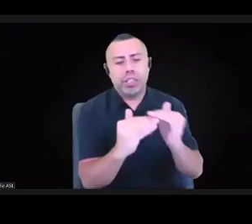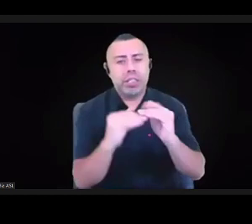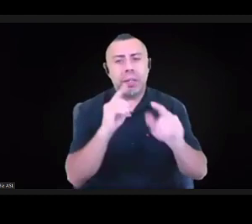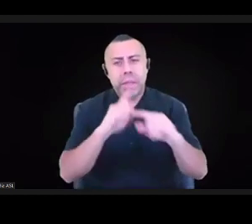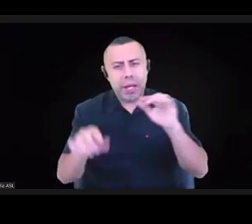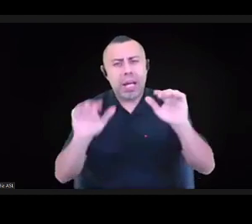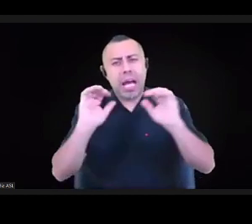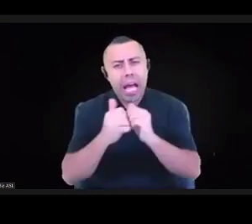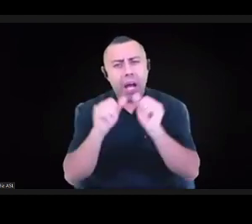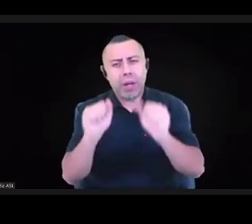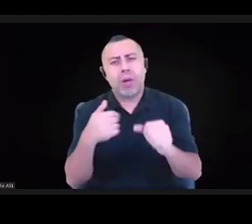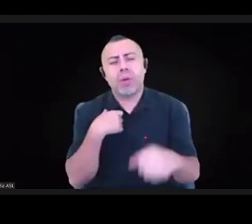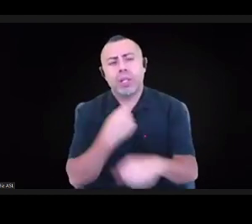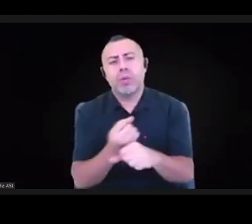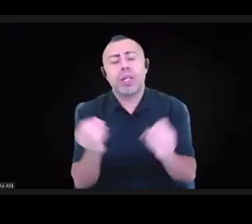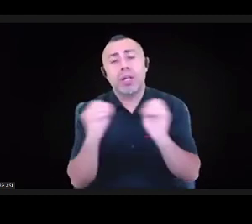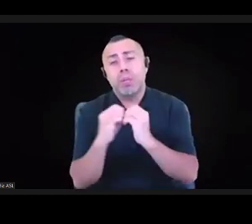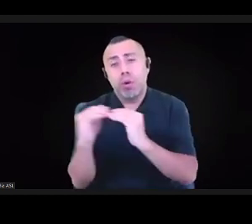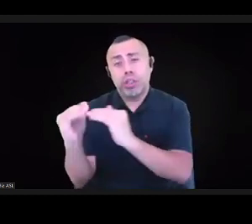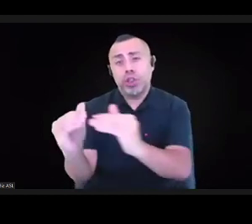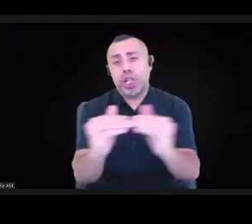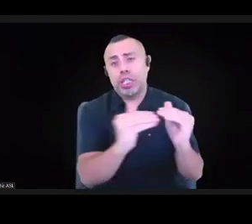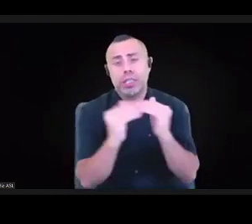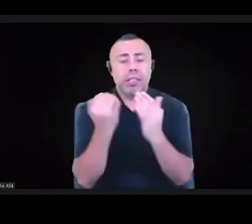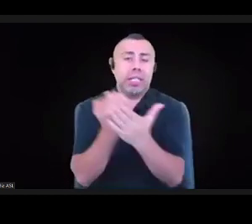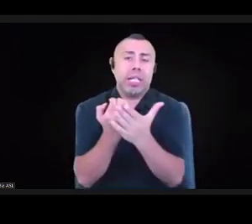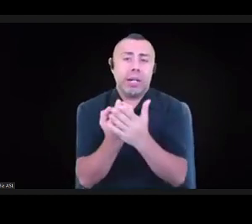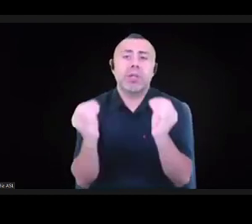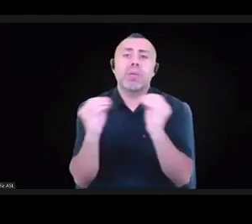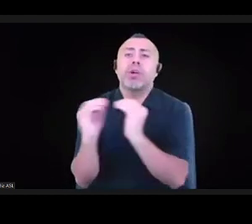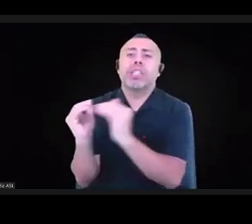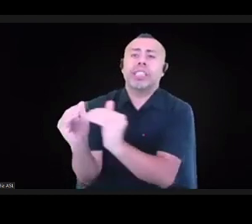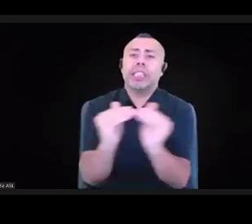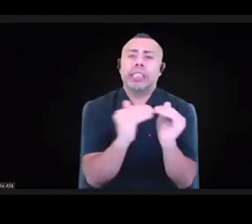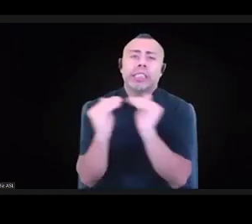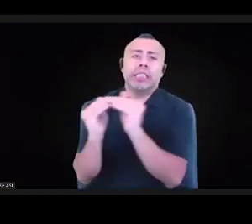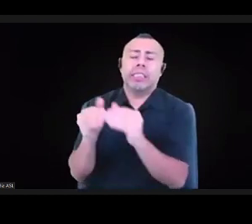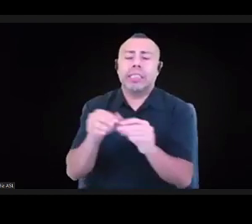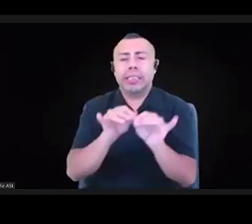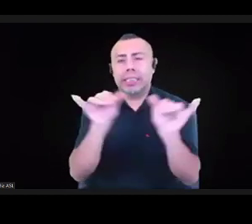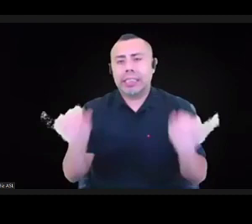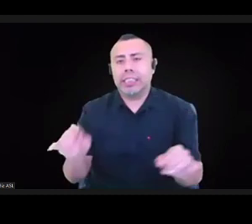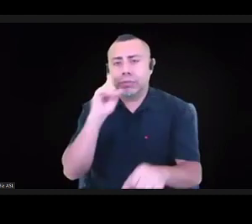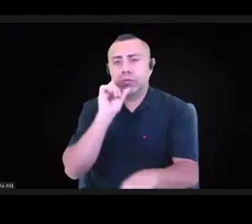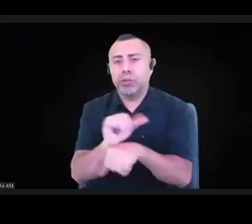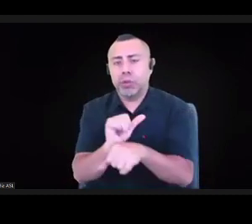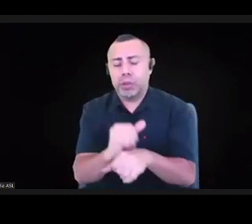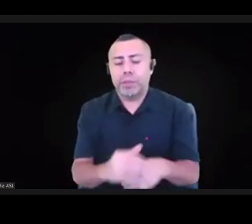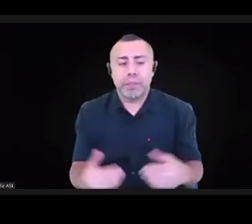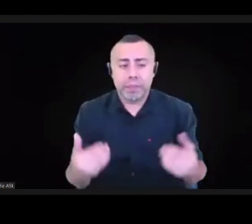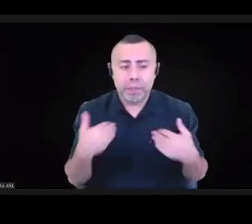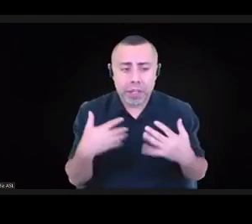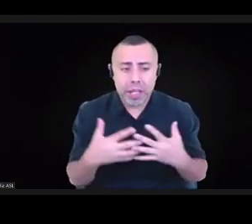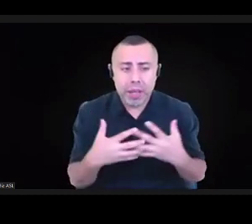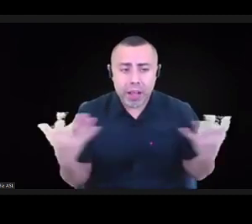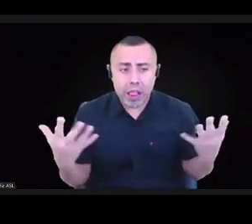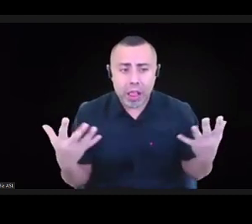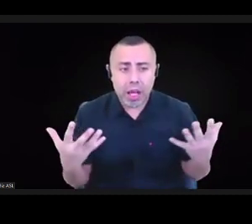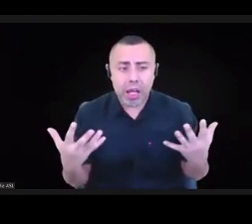work? There's a lot of interesting work that we've been fortunate to be doing around community wealth building.